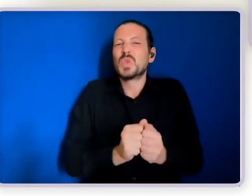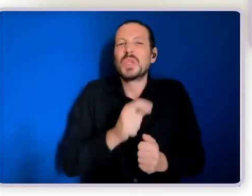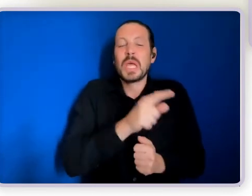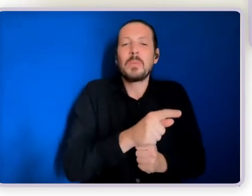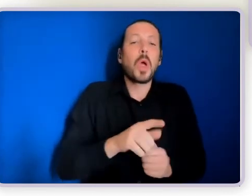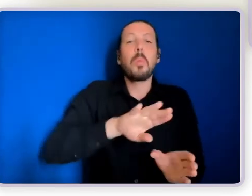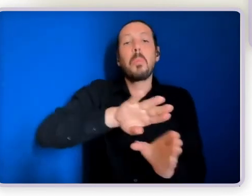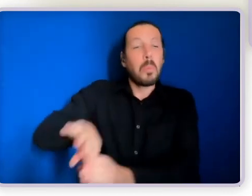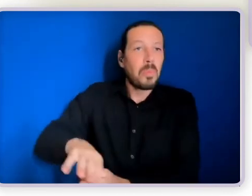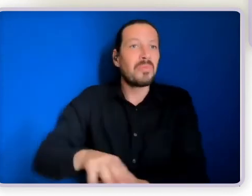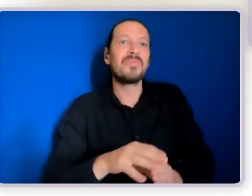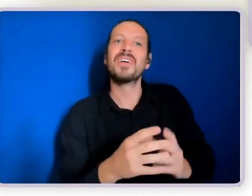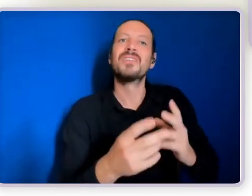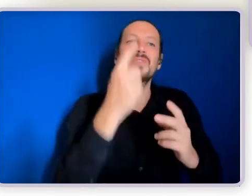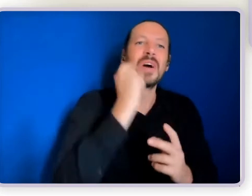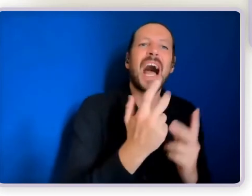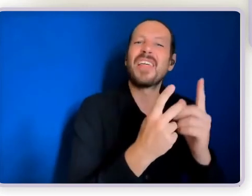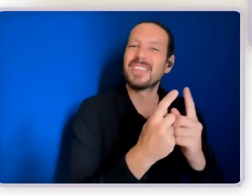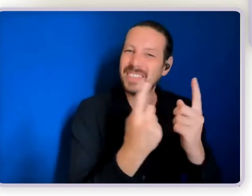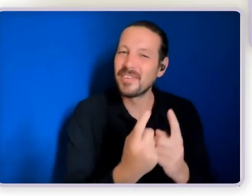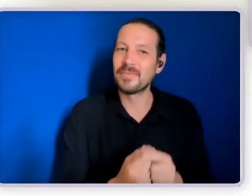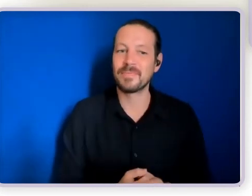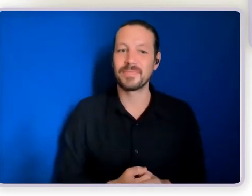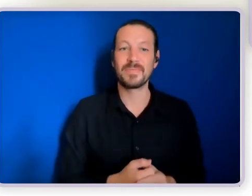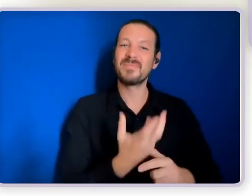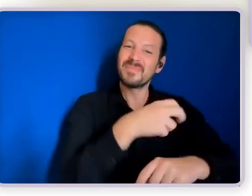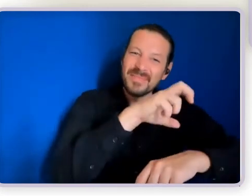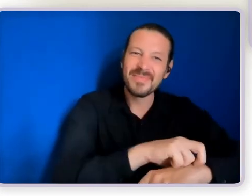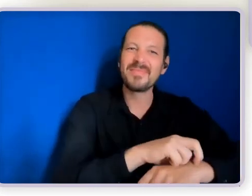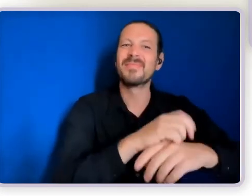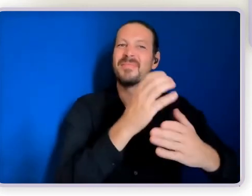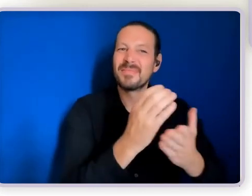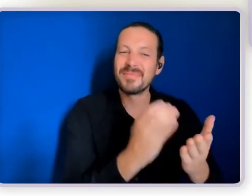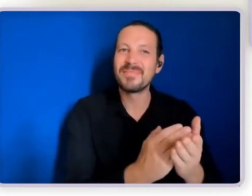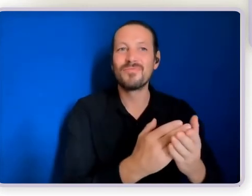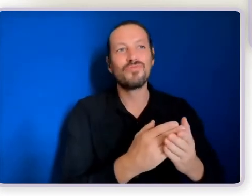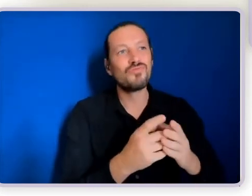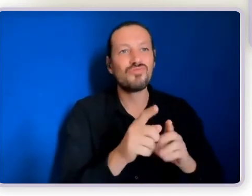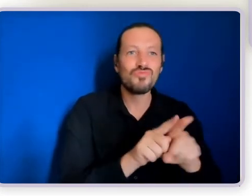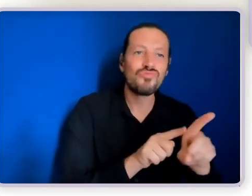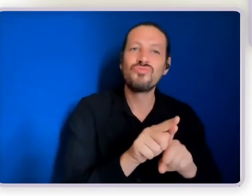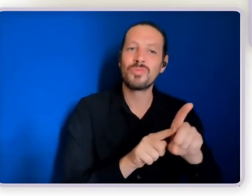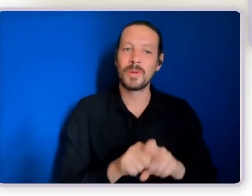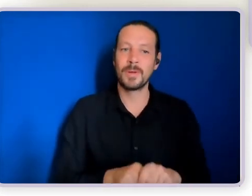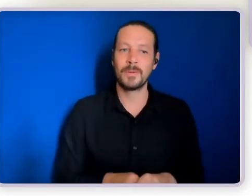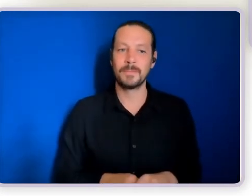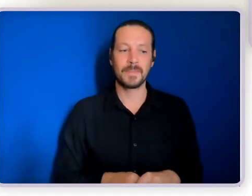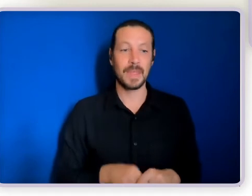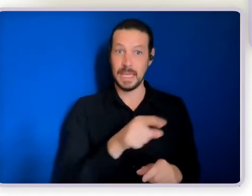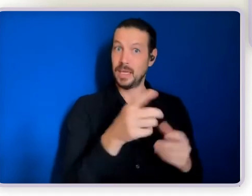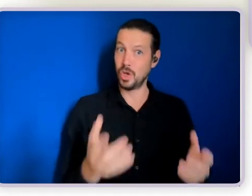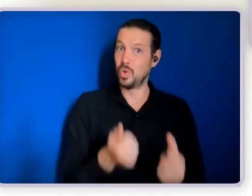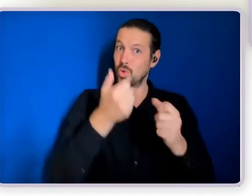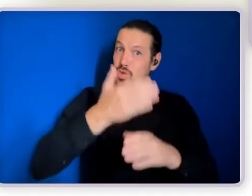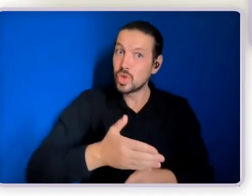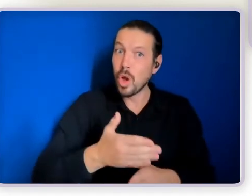else he's had experiences valued activities at TAFE numerous courses now that he's trying and he's had employment you know opportunity